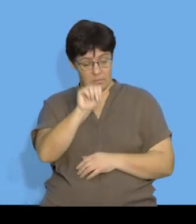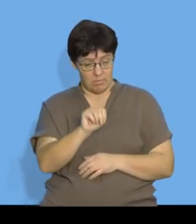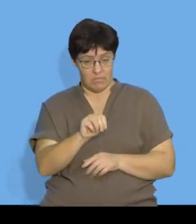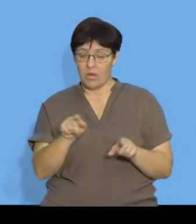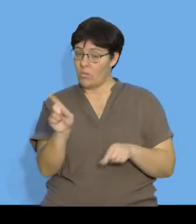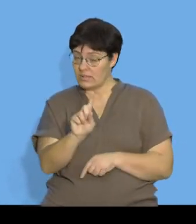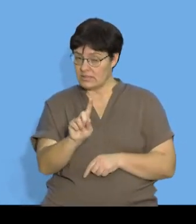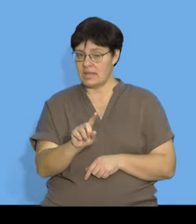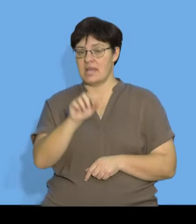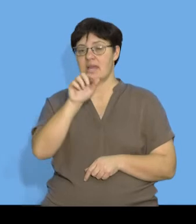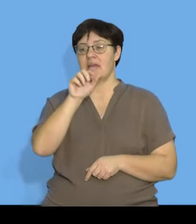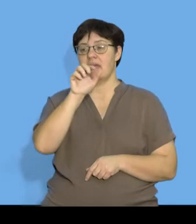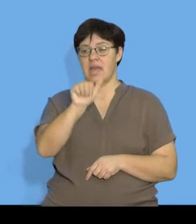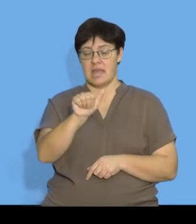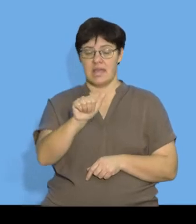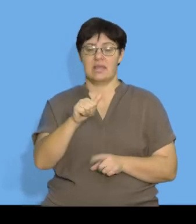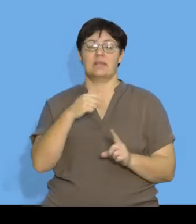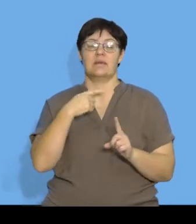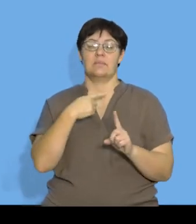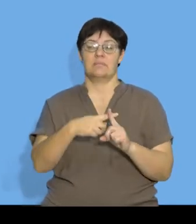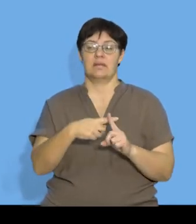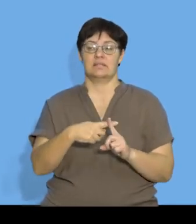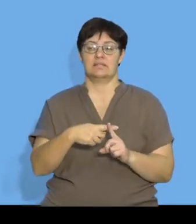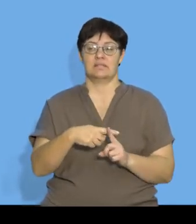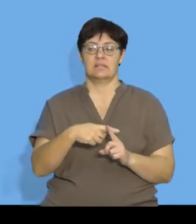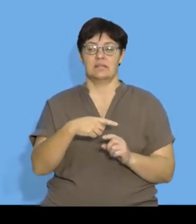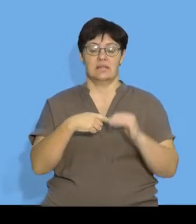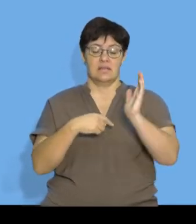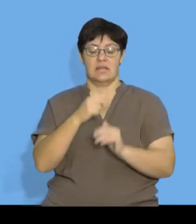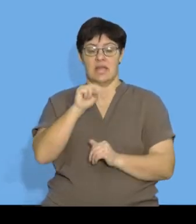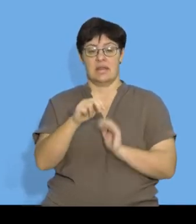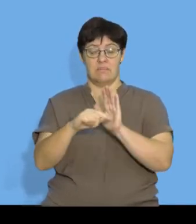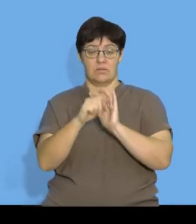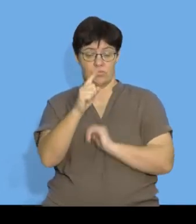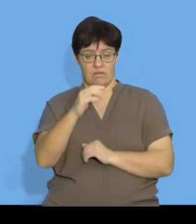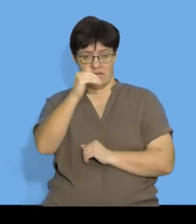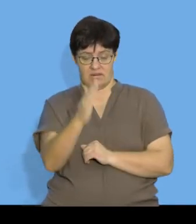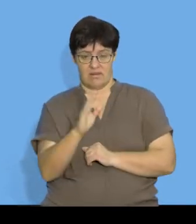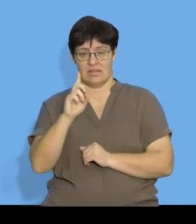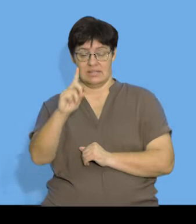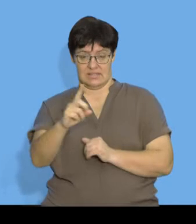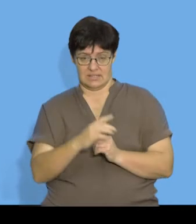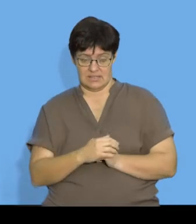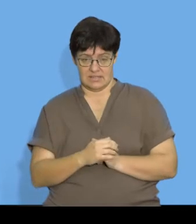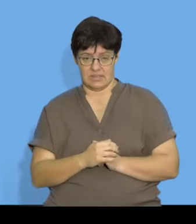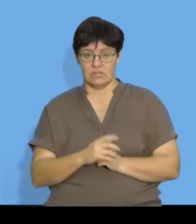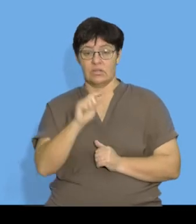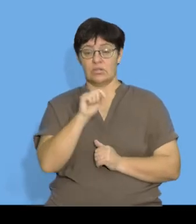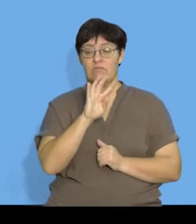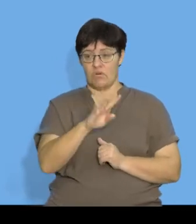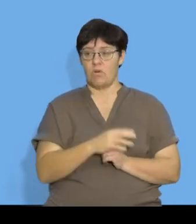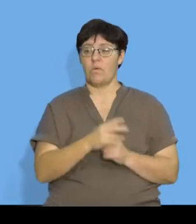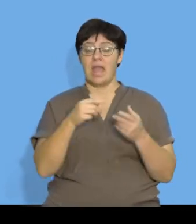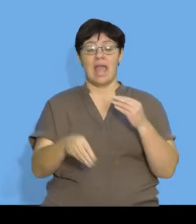to A plus N minus 1 D. So for term 4, we added